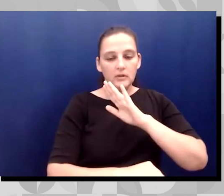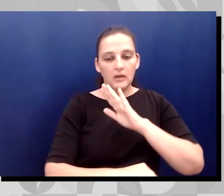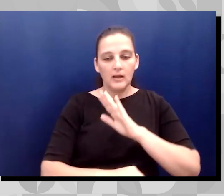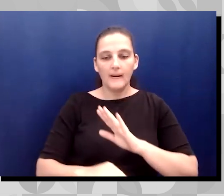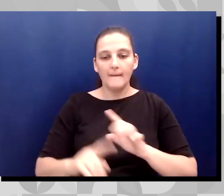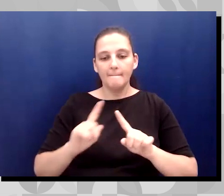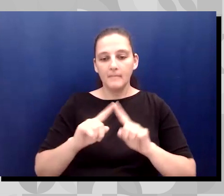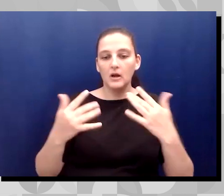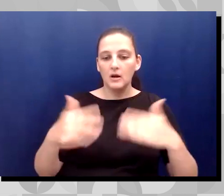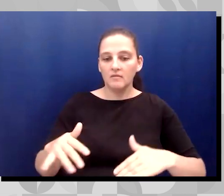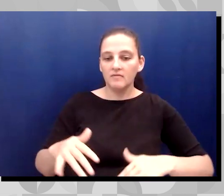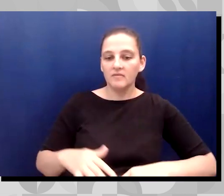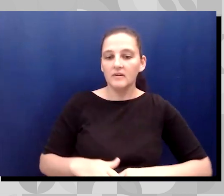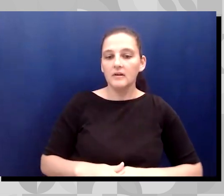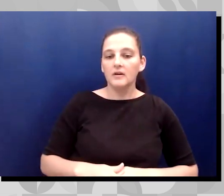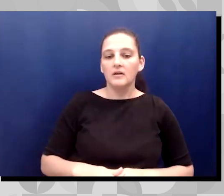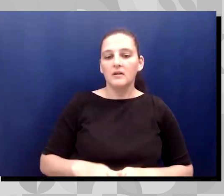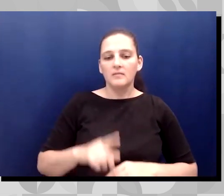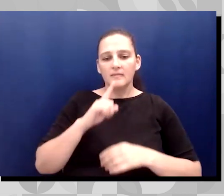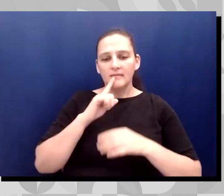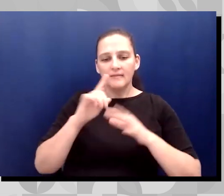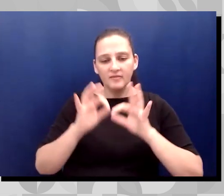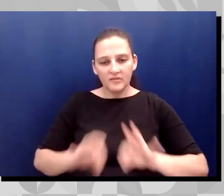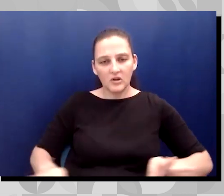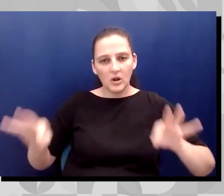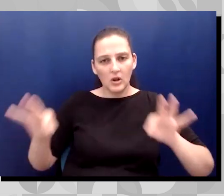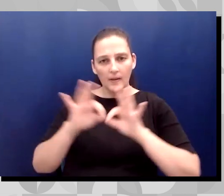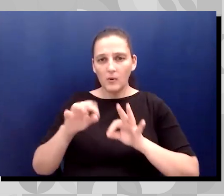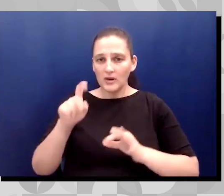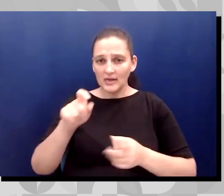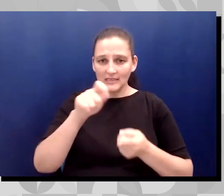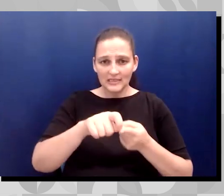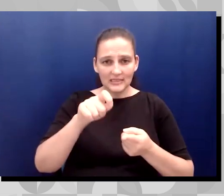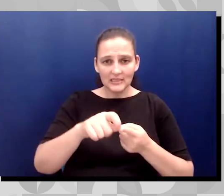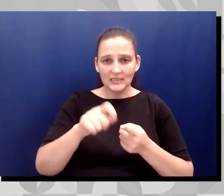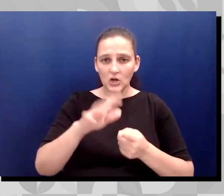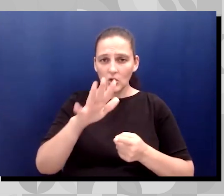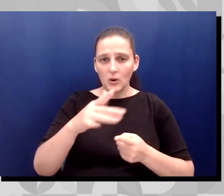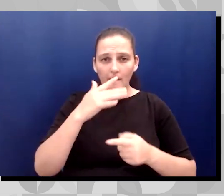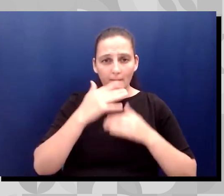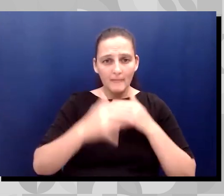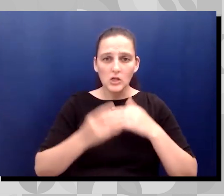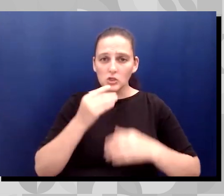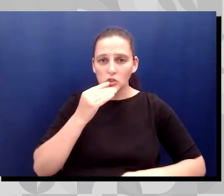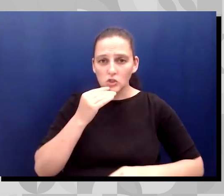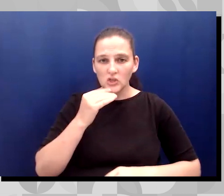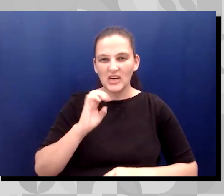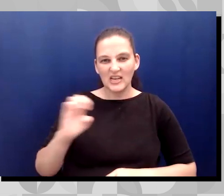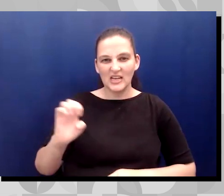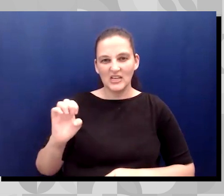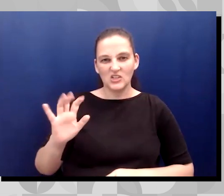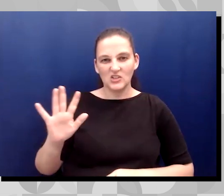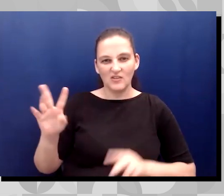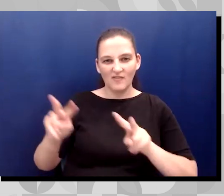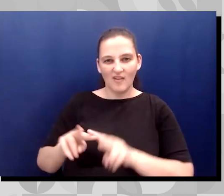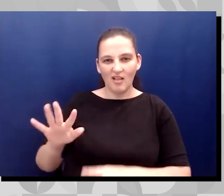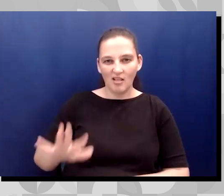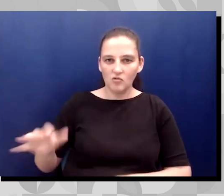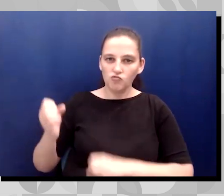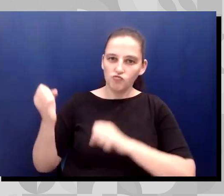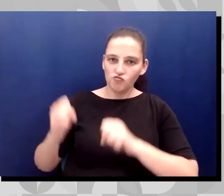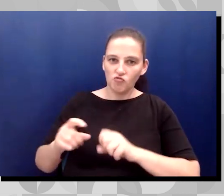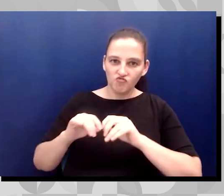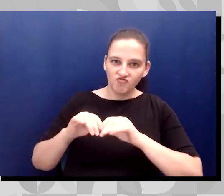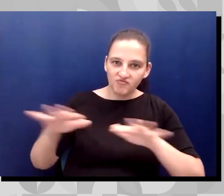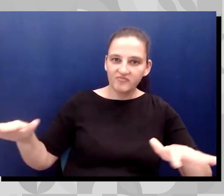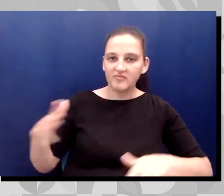uh, check those blood sugars and the Eastern Coachella Valley is a lot of diabetes and problems that come with